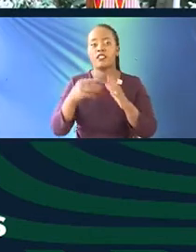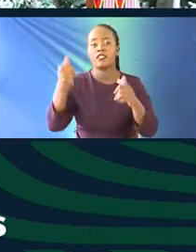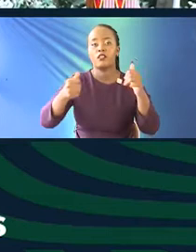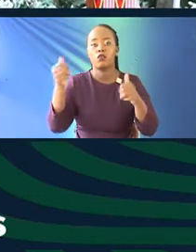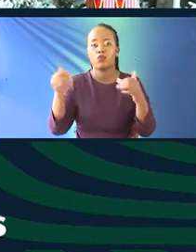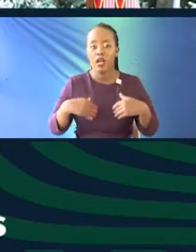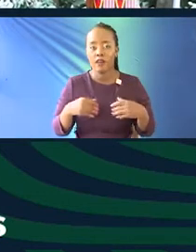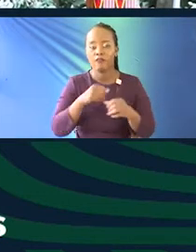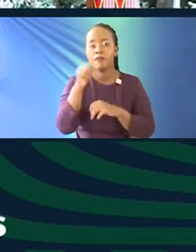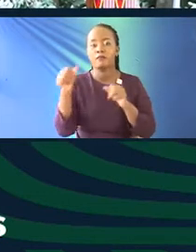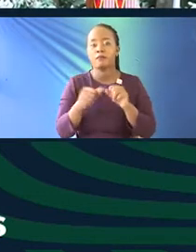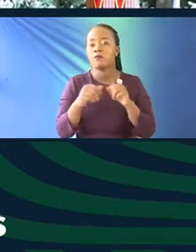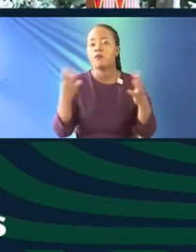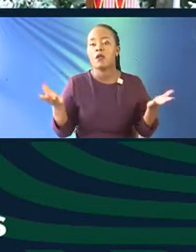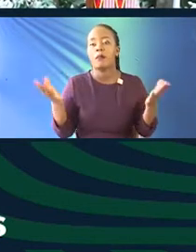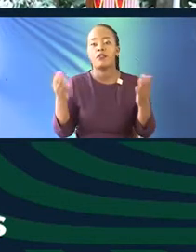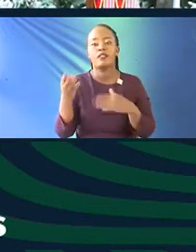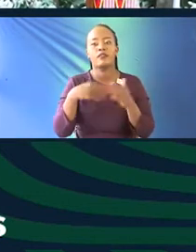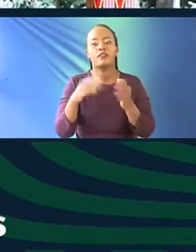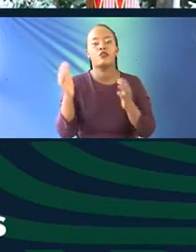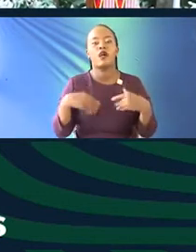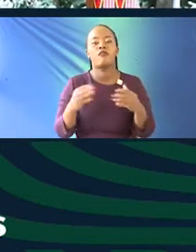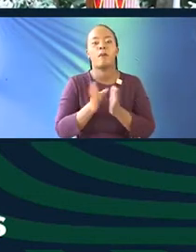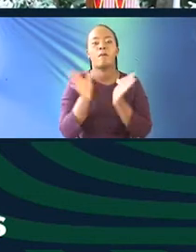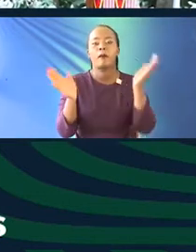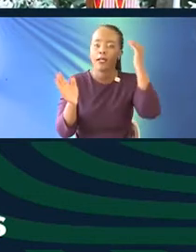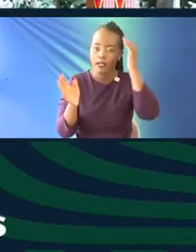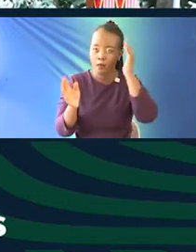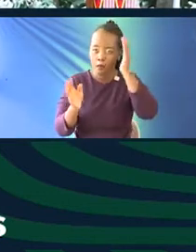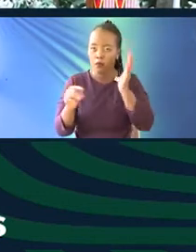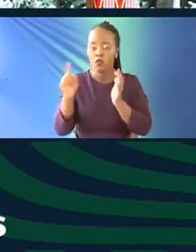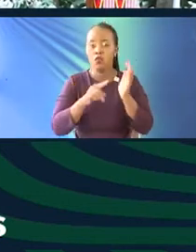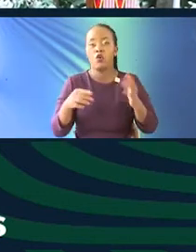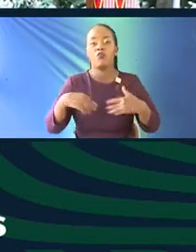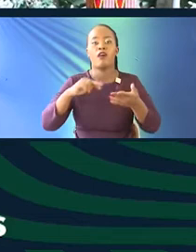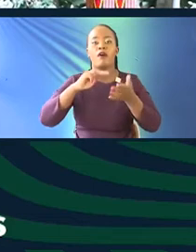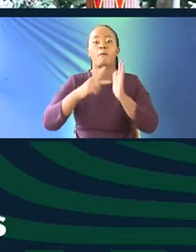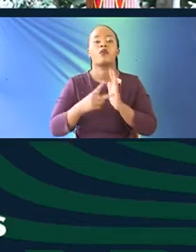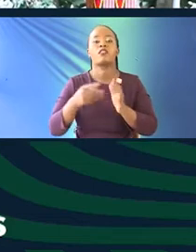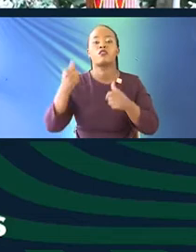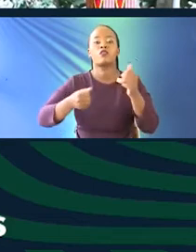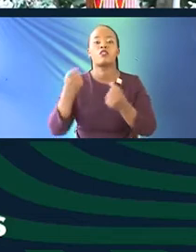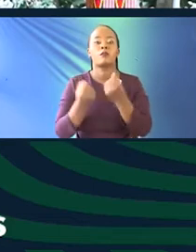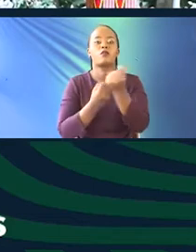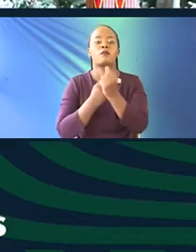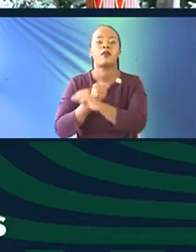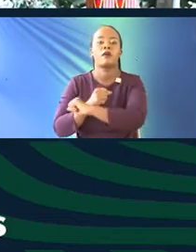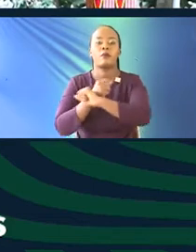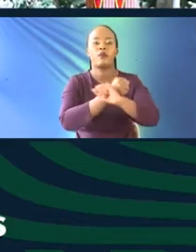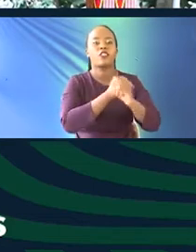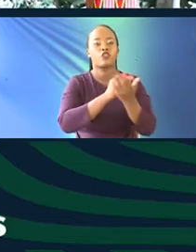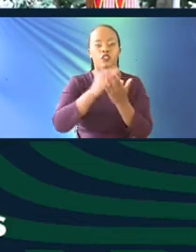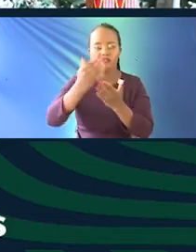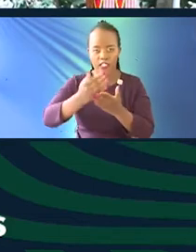which is around crowdsourcing public memory. So we have a project called The Missing Bits, which is supported by the Cultural Protection Fund.